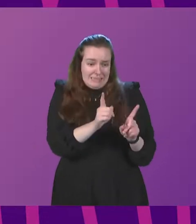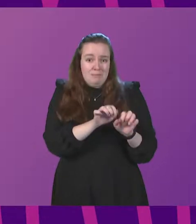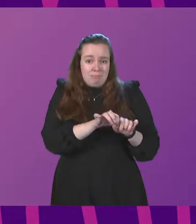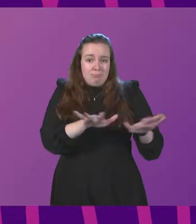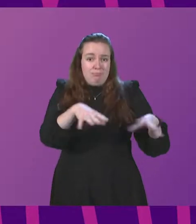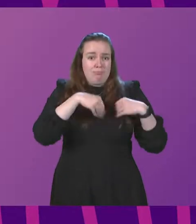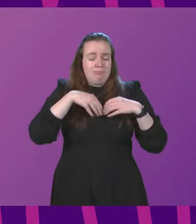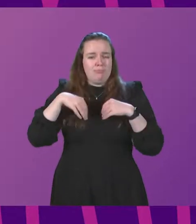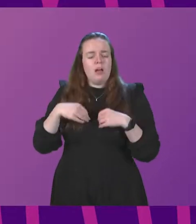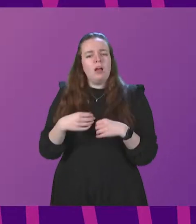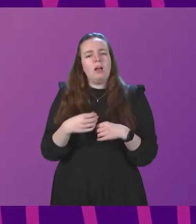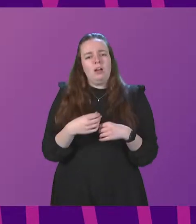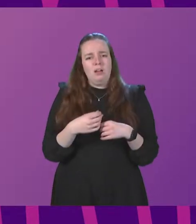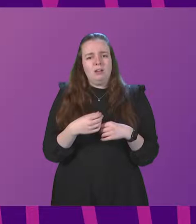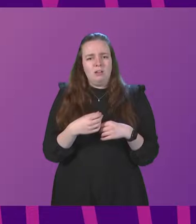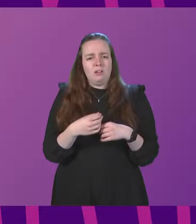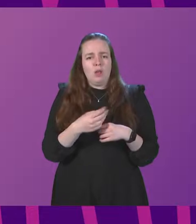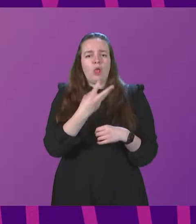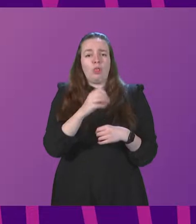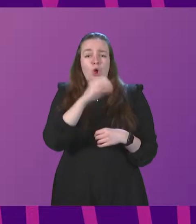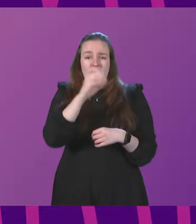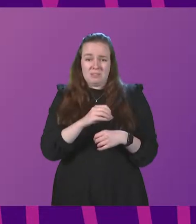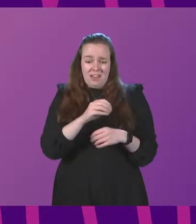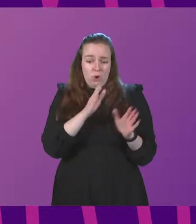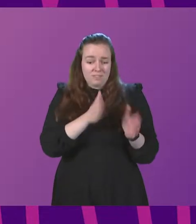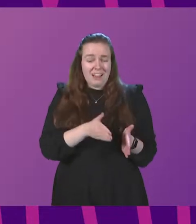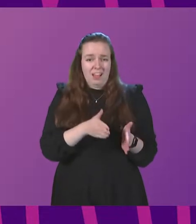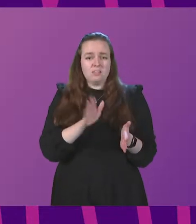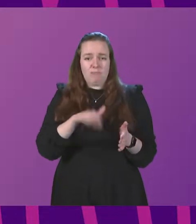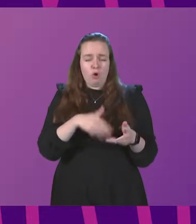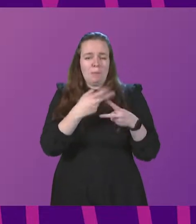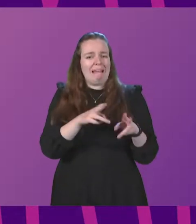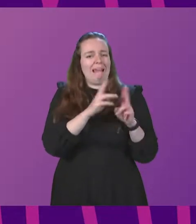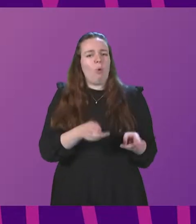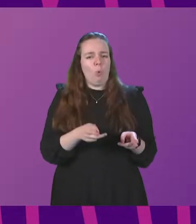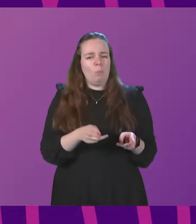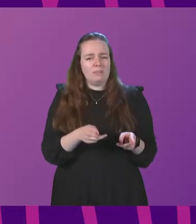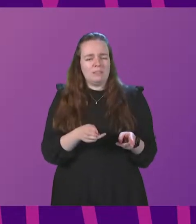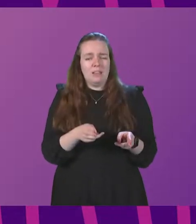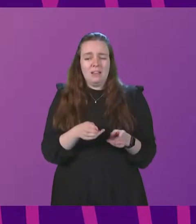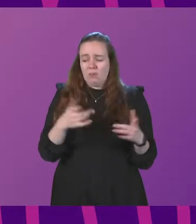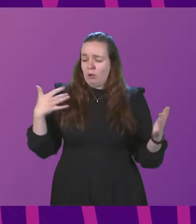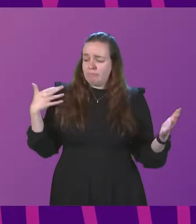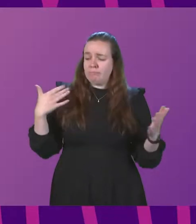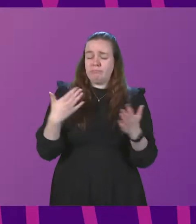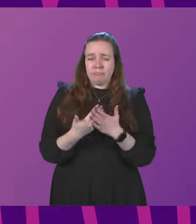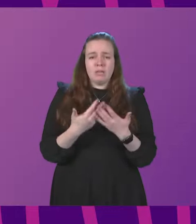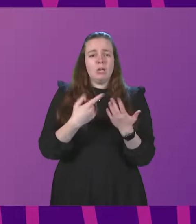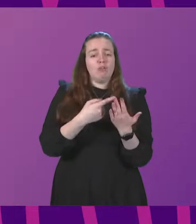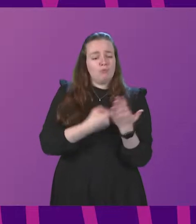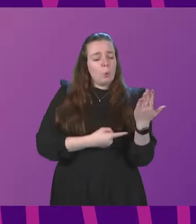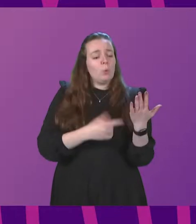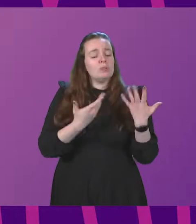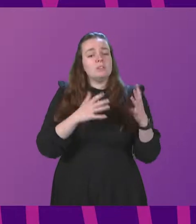A third of all deaths in this pandemic have been in our care homes. Then for months, despite restrictions starting to ease,